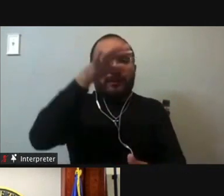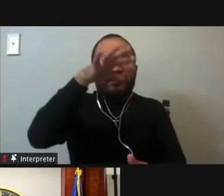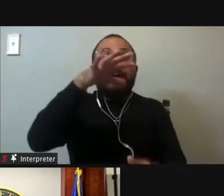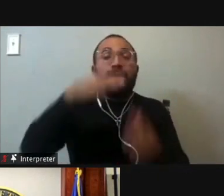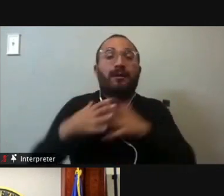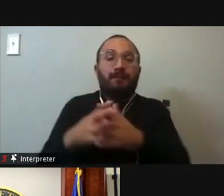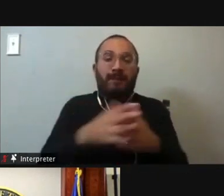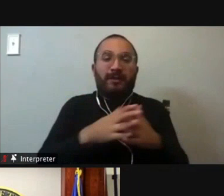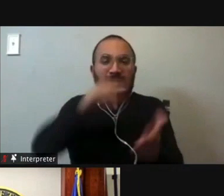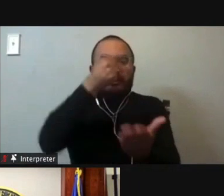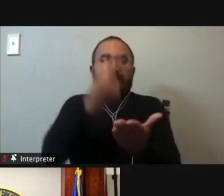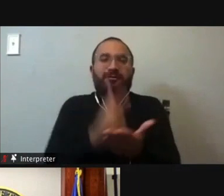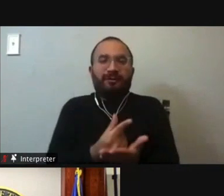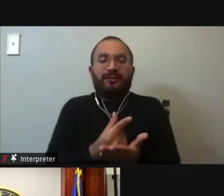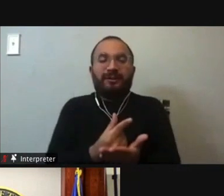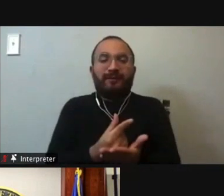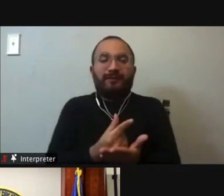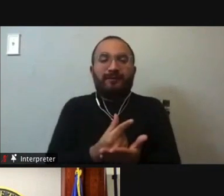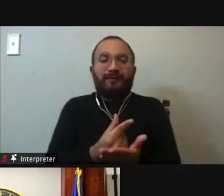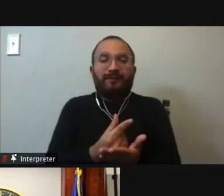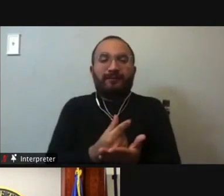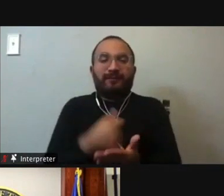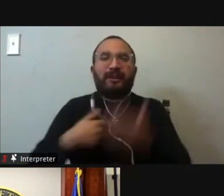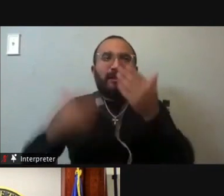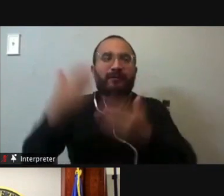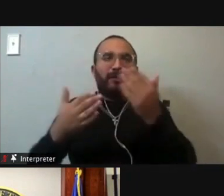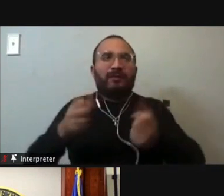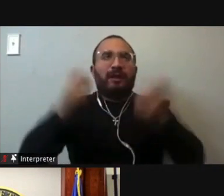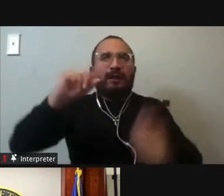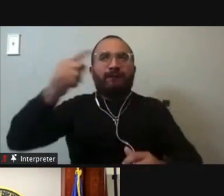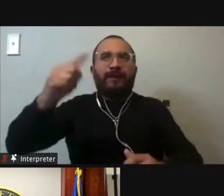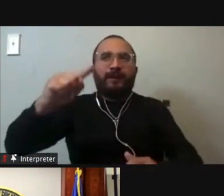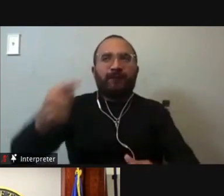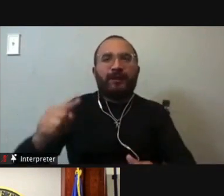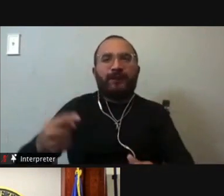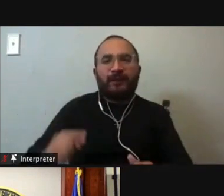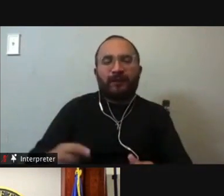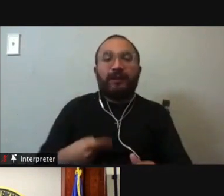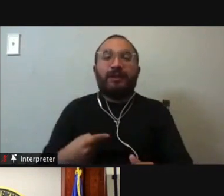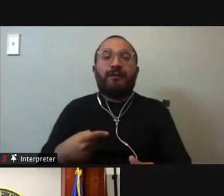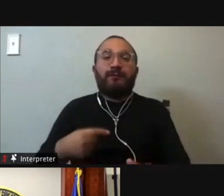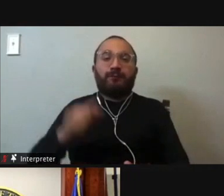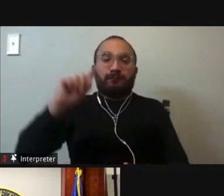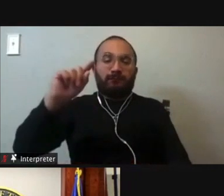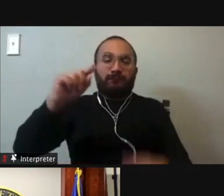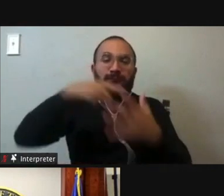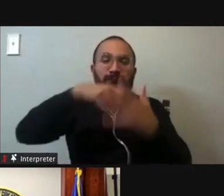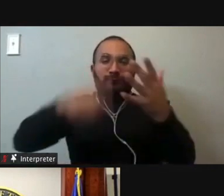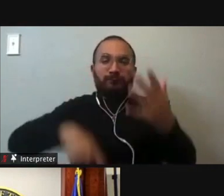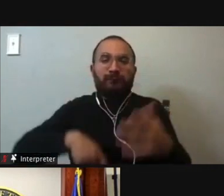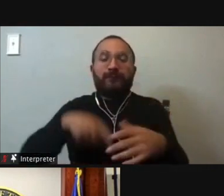serve on the Dean's Advisory Board. I've served for many firsts, the first Hispanic federal magistrate judge in Texas,